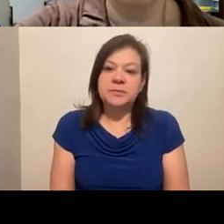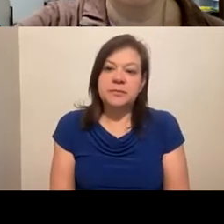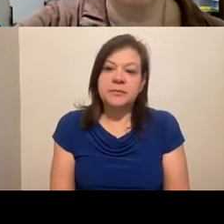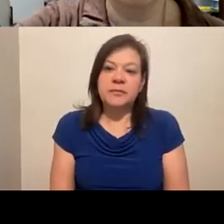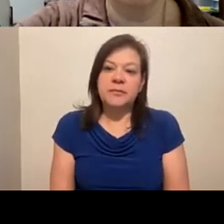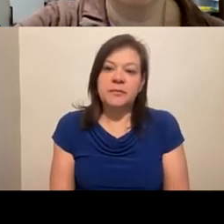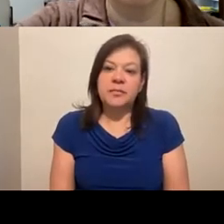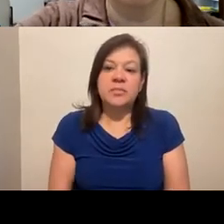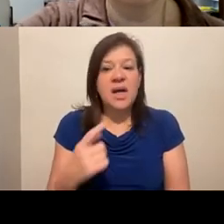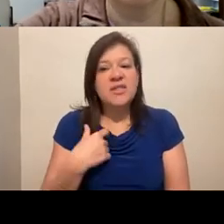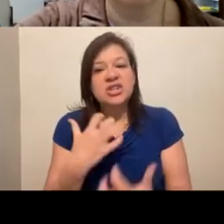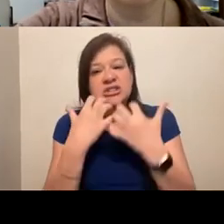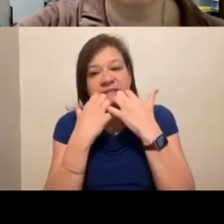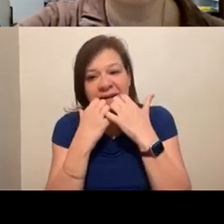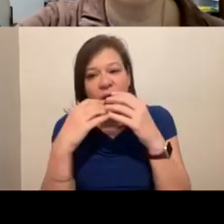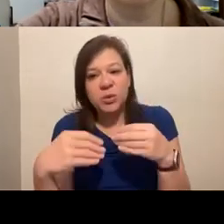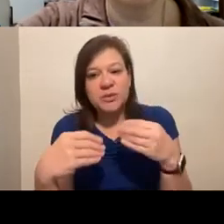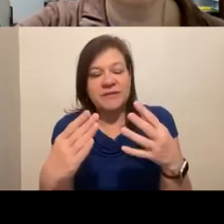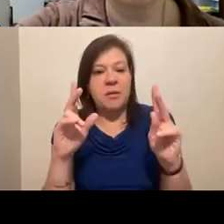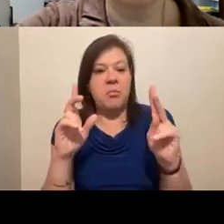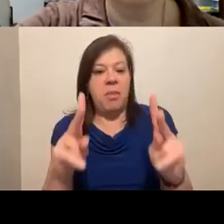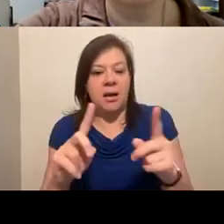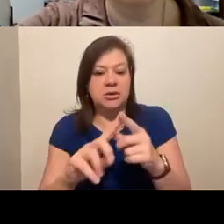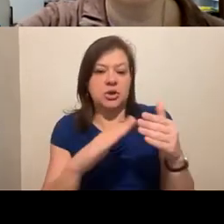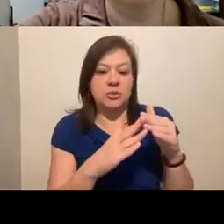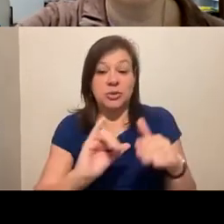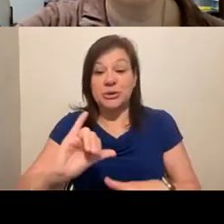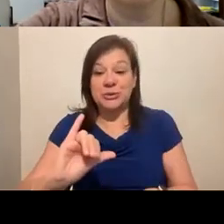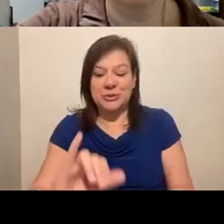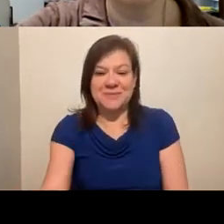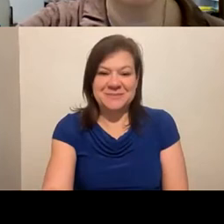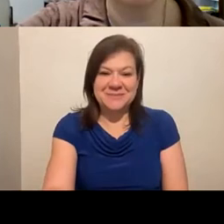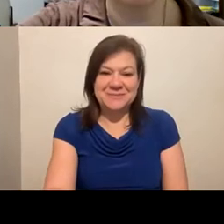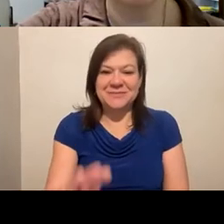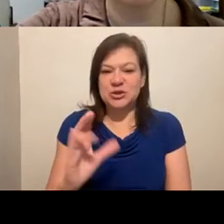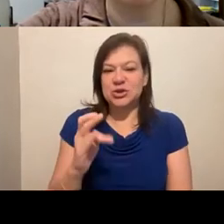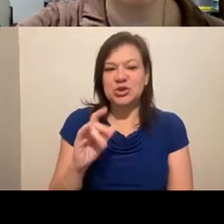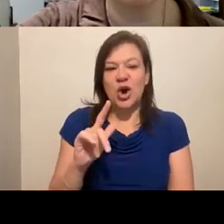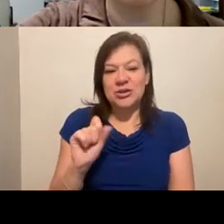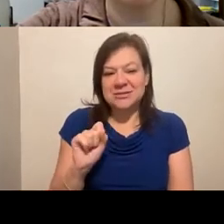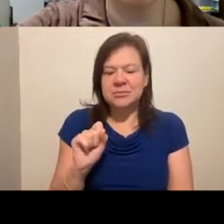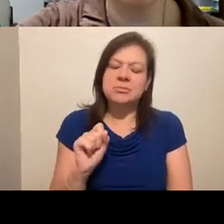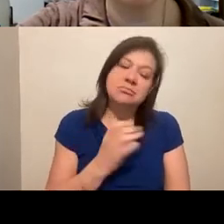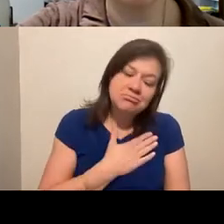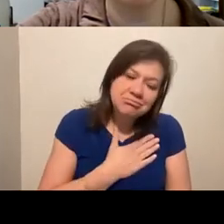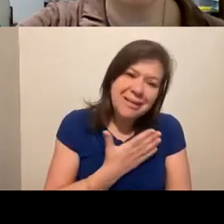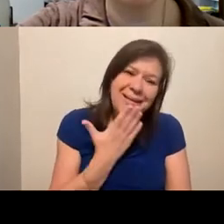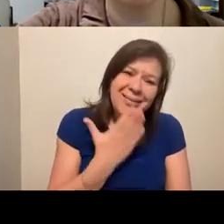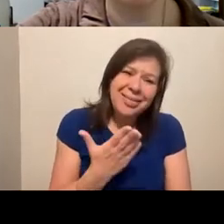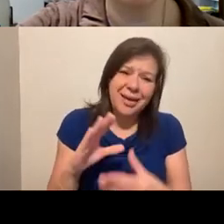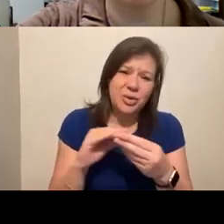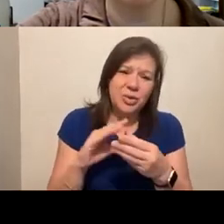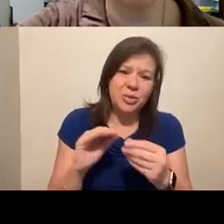in giving back to the community that way as well. This is Charles. And thank you for saying that, Tina,